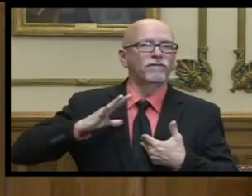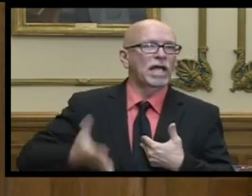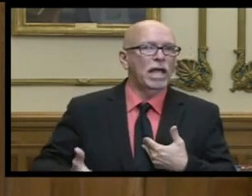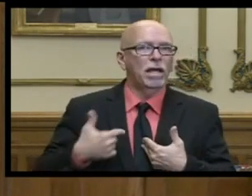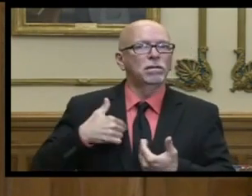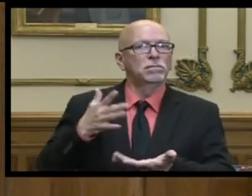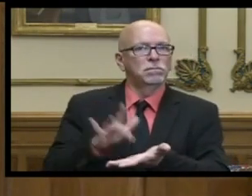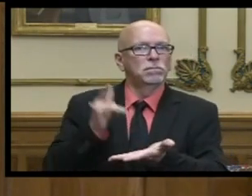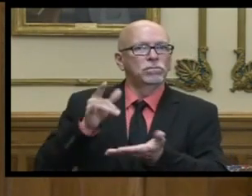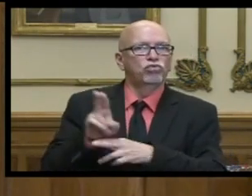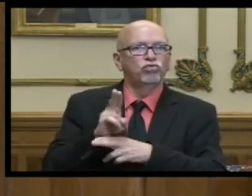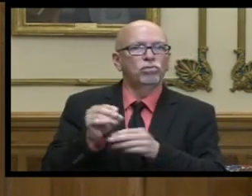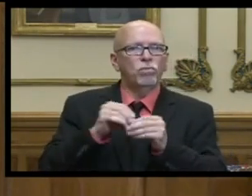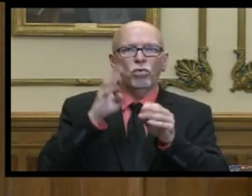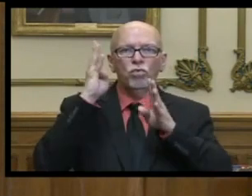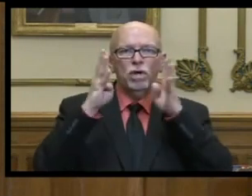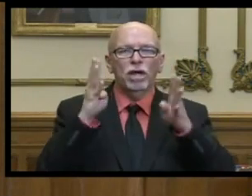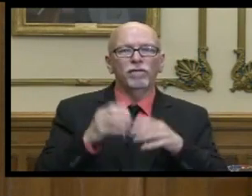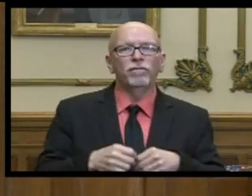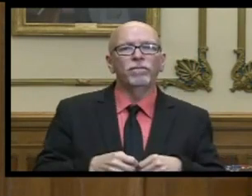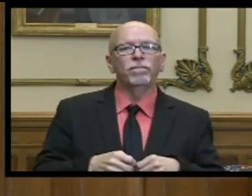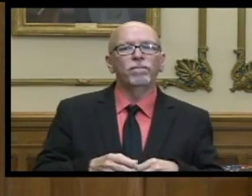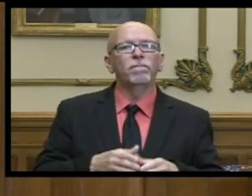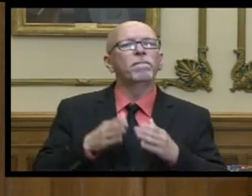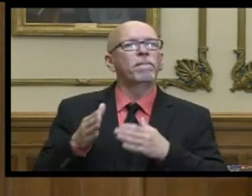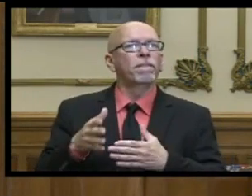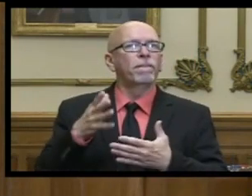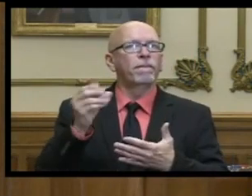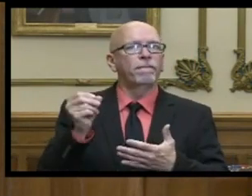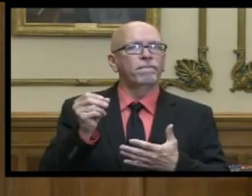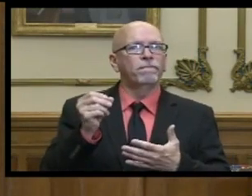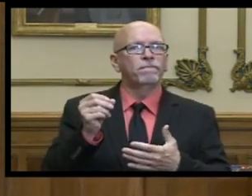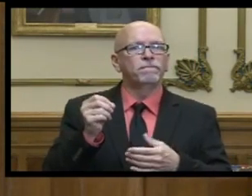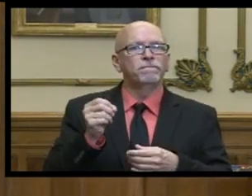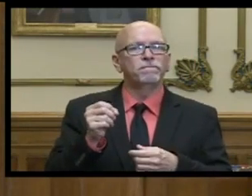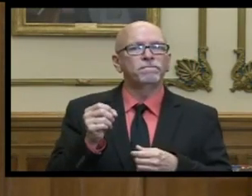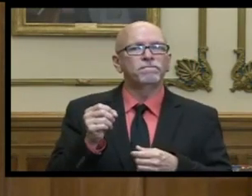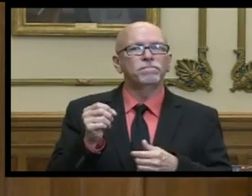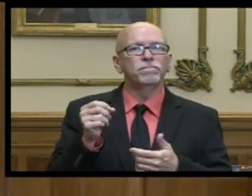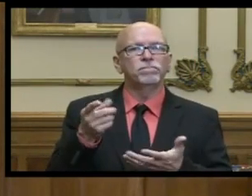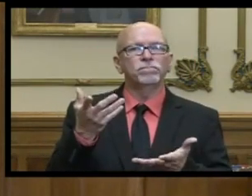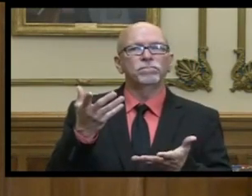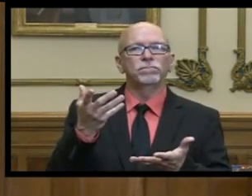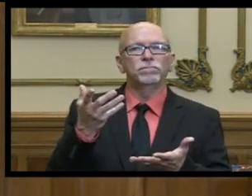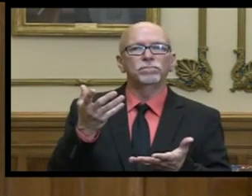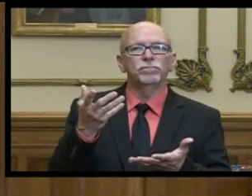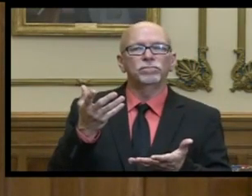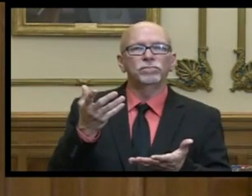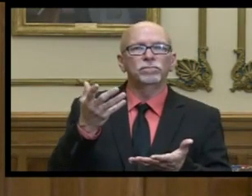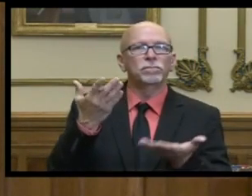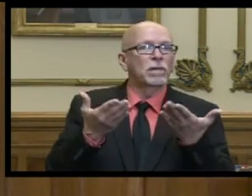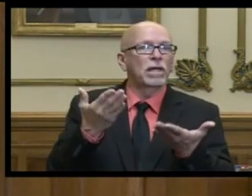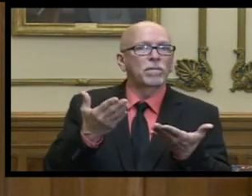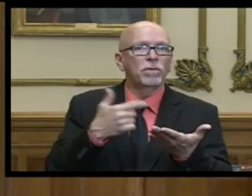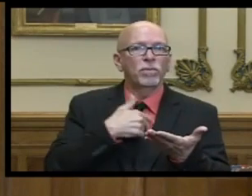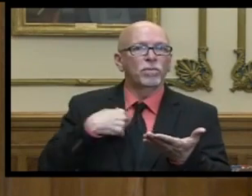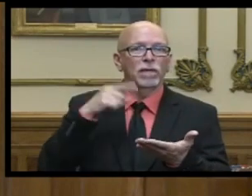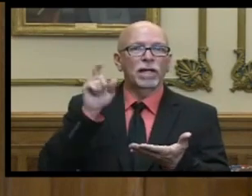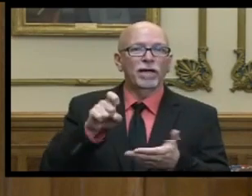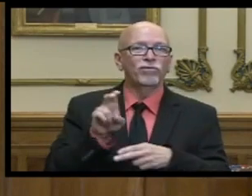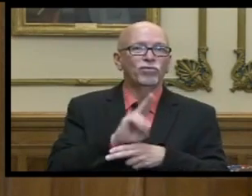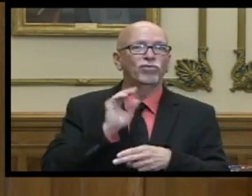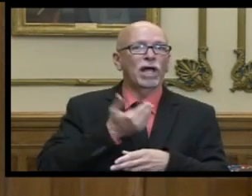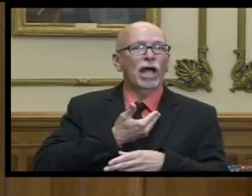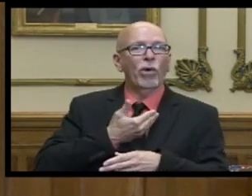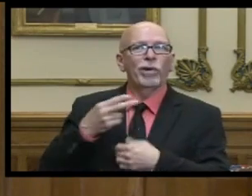more uh creatively and then finally if if uh it needs to be uh we might have to dip into the reserves